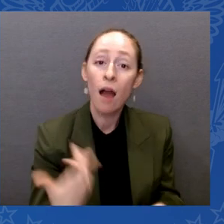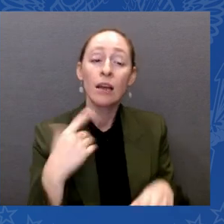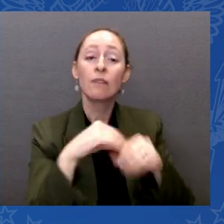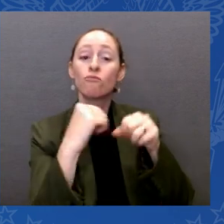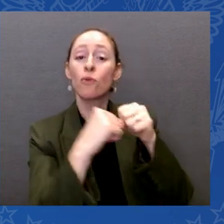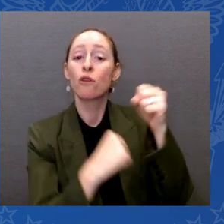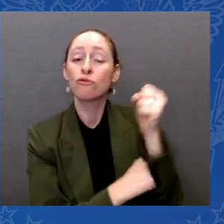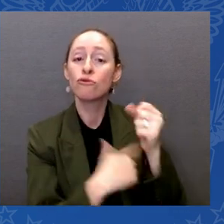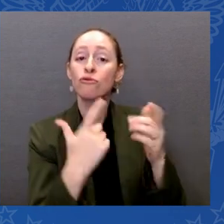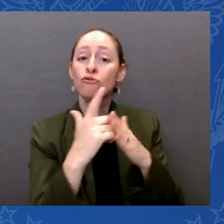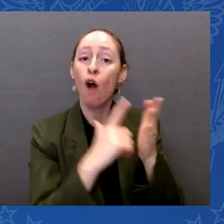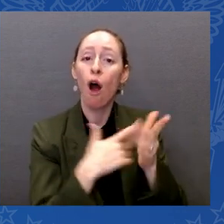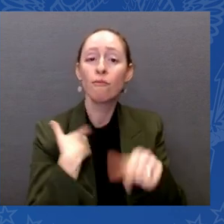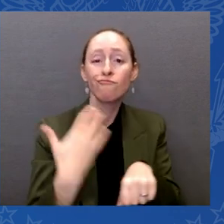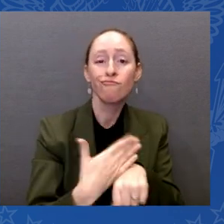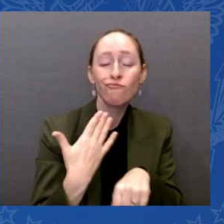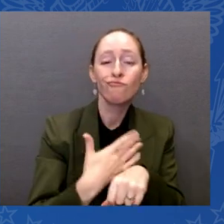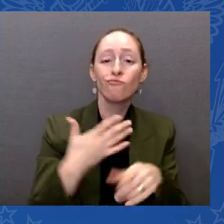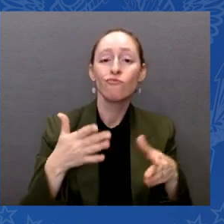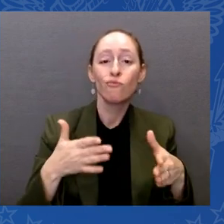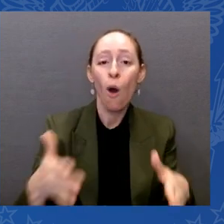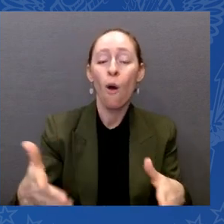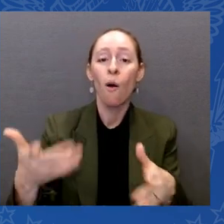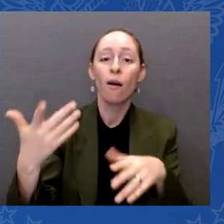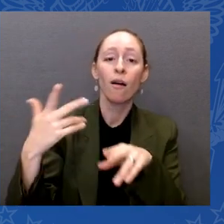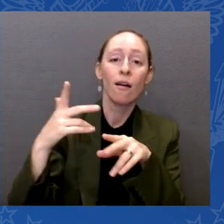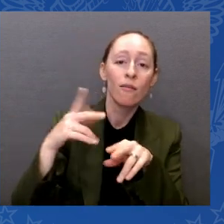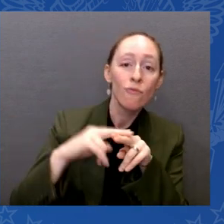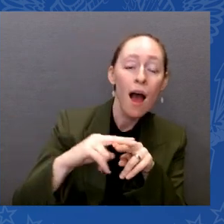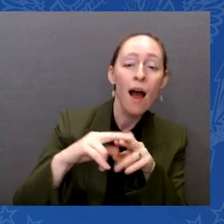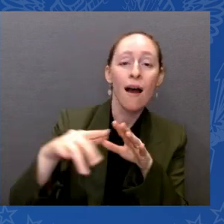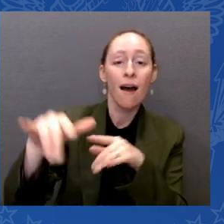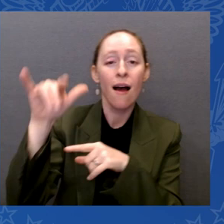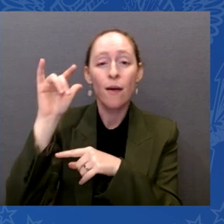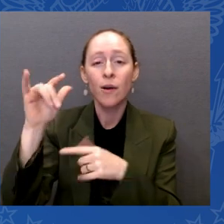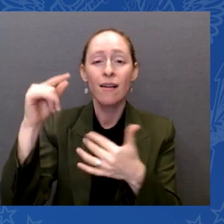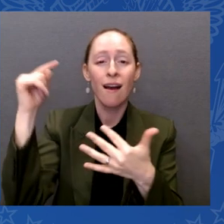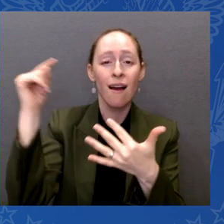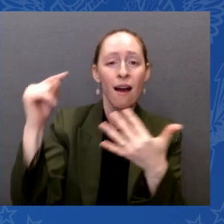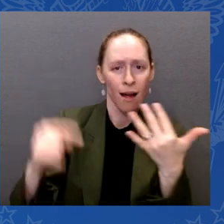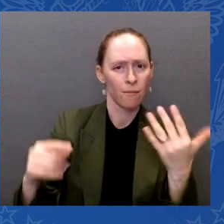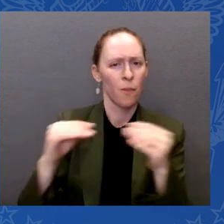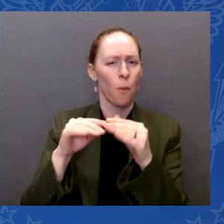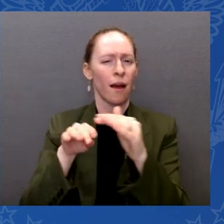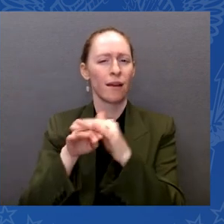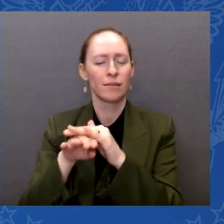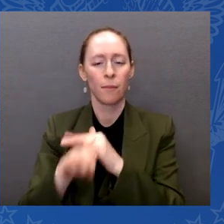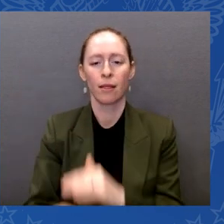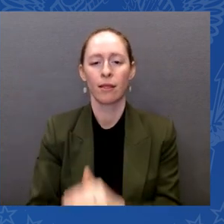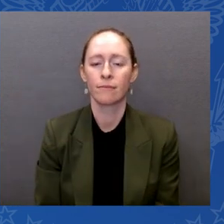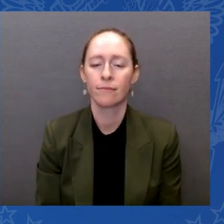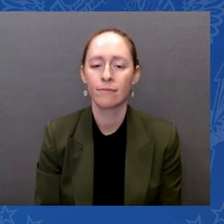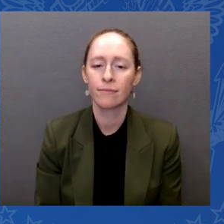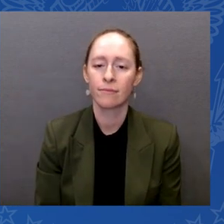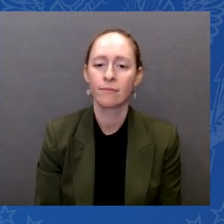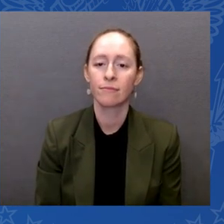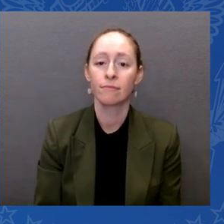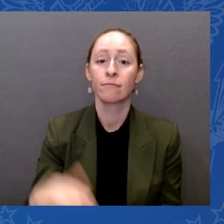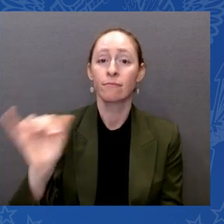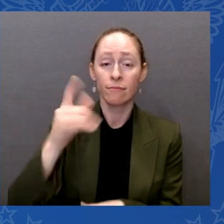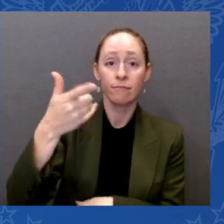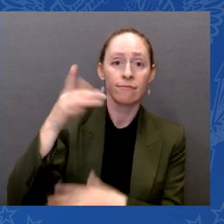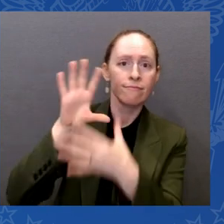It expands access to high-speed Internet, a lifeline for people with disabilities, to work, to study, to stay connected.